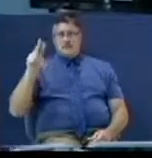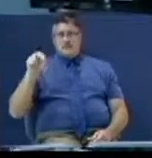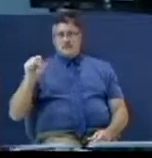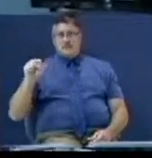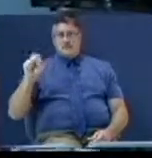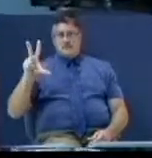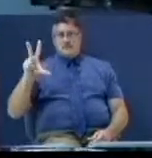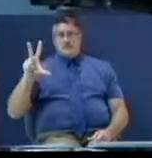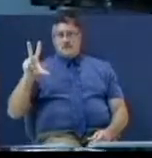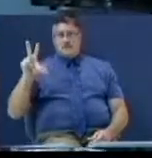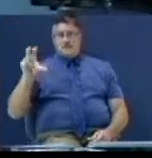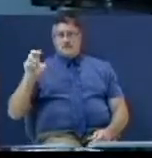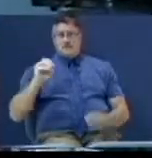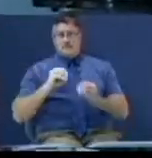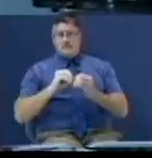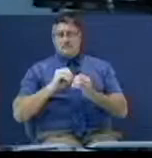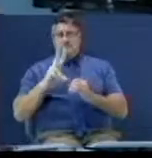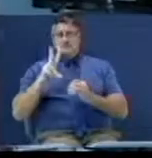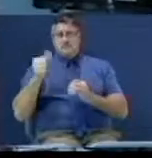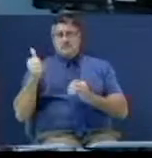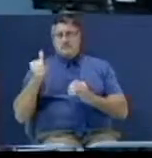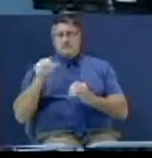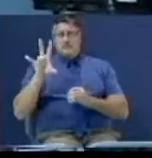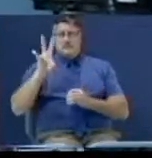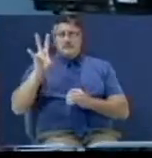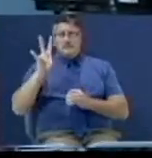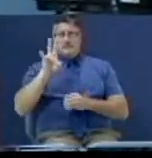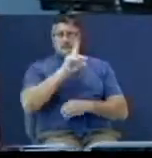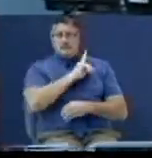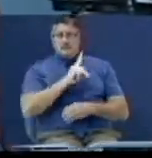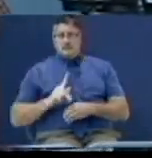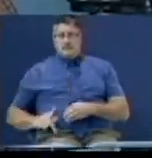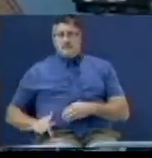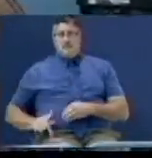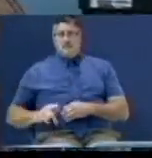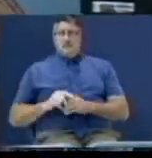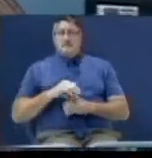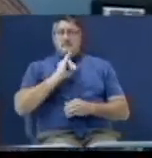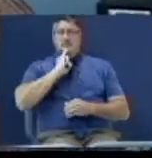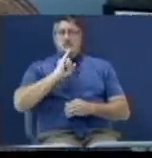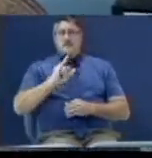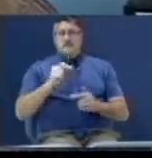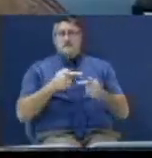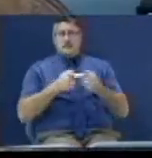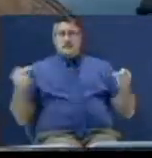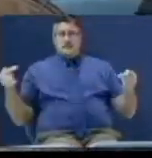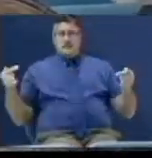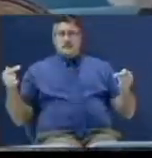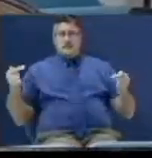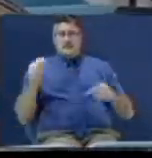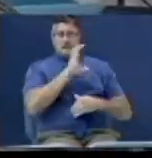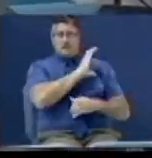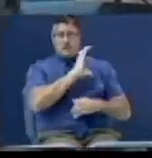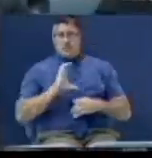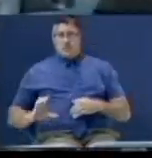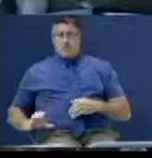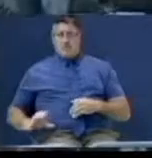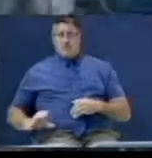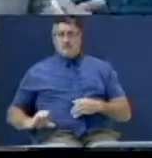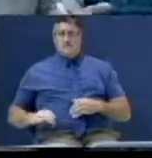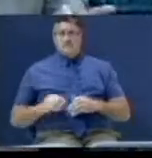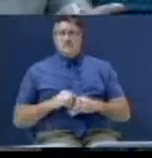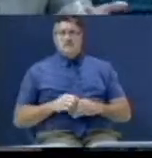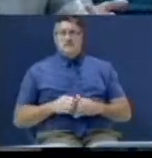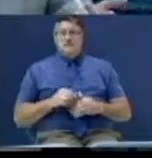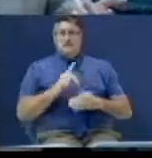three others, or two others. But the seventh king is the Antichrist. The kingdom that